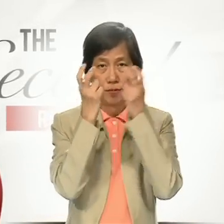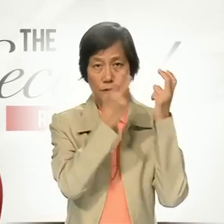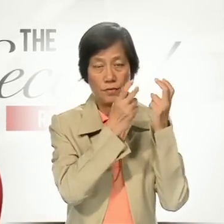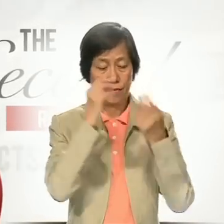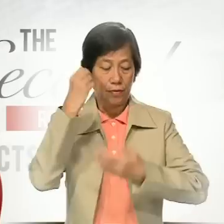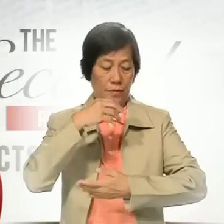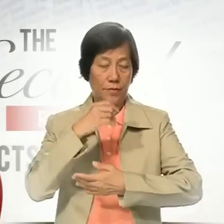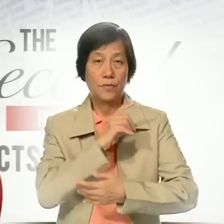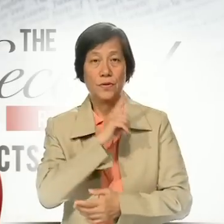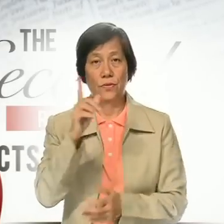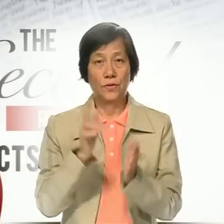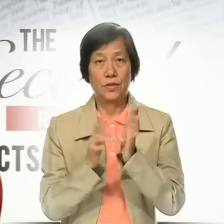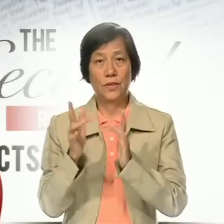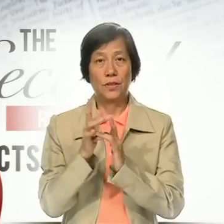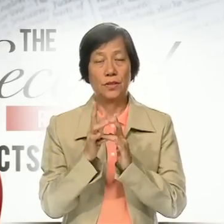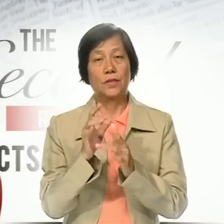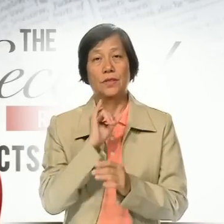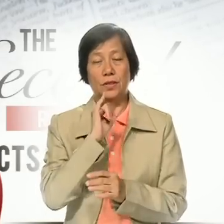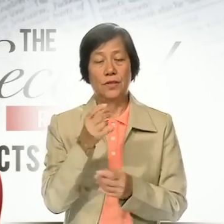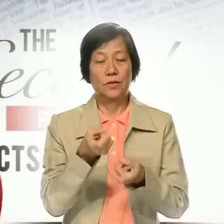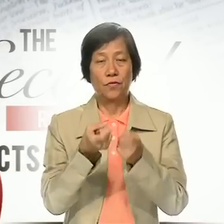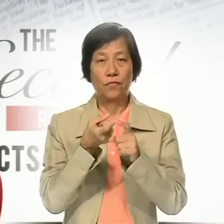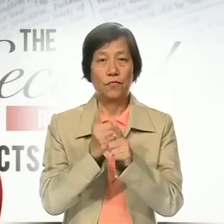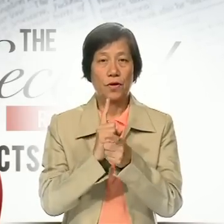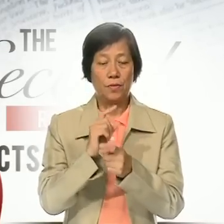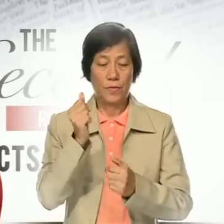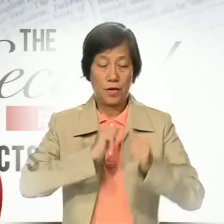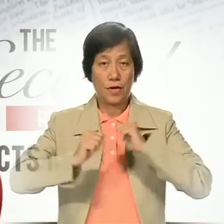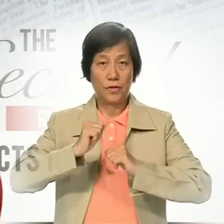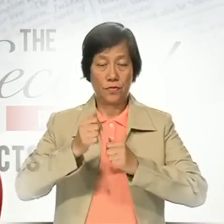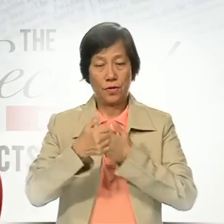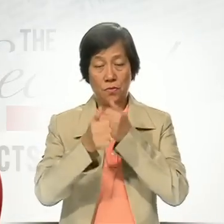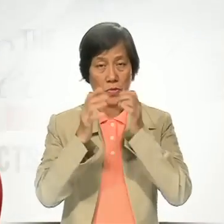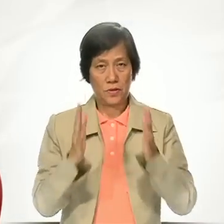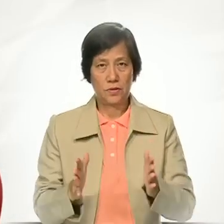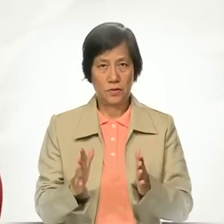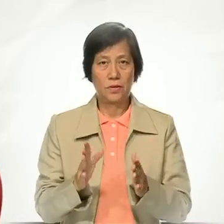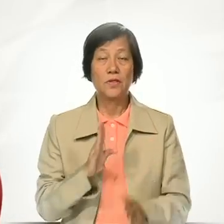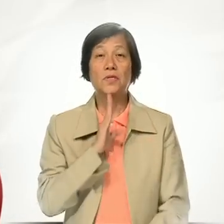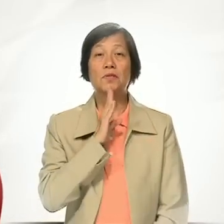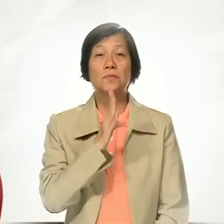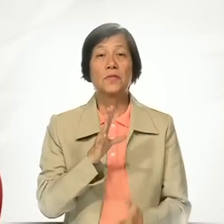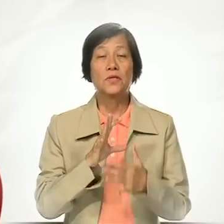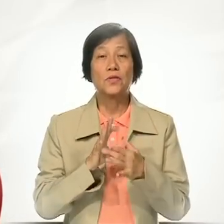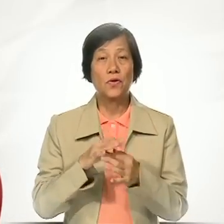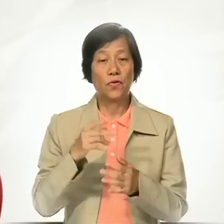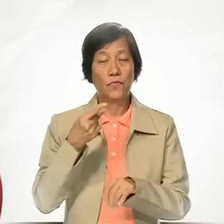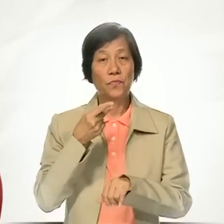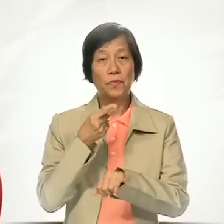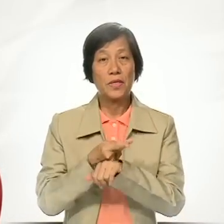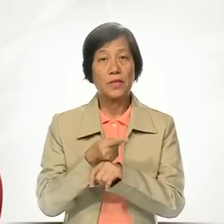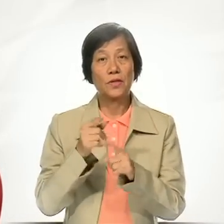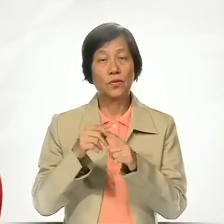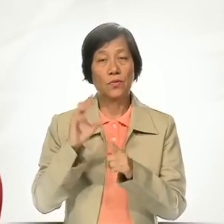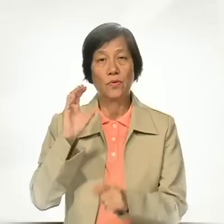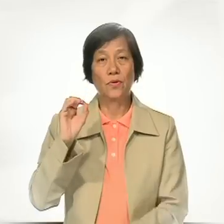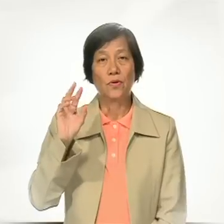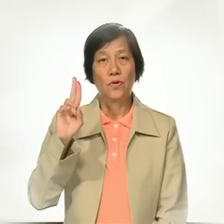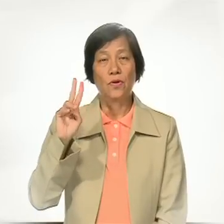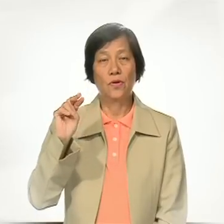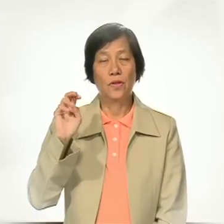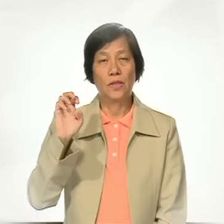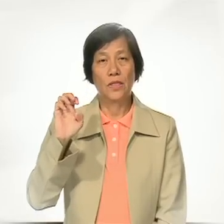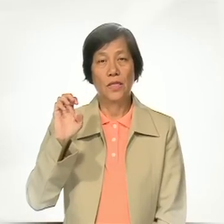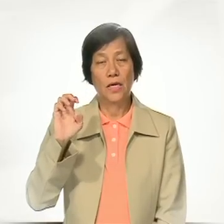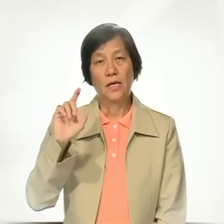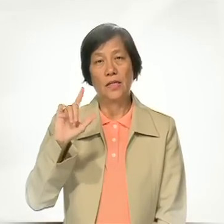Jesus is taken from the Acts of the Apostles, the speech of Peter to Cornelius and the people. We